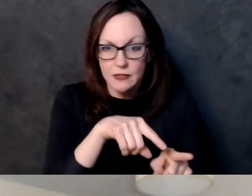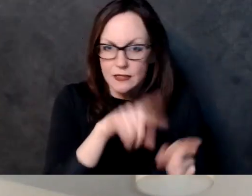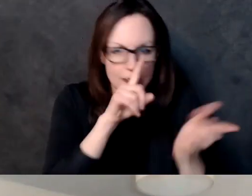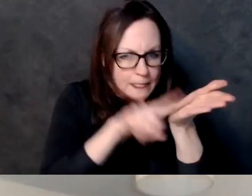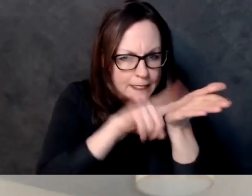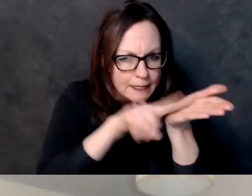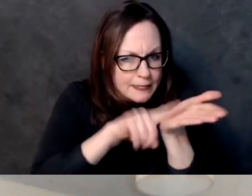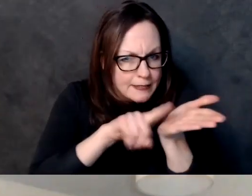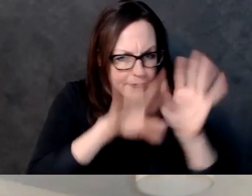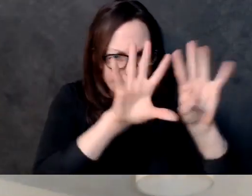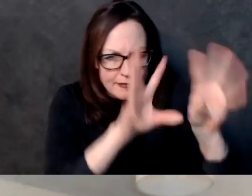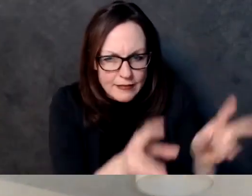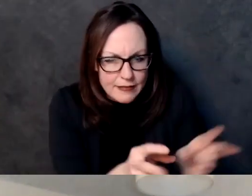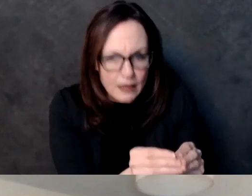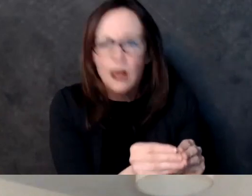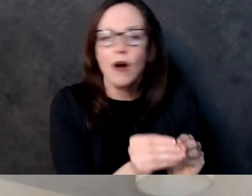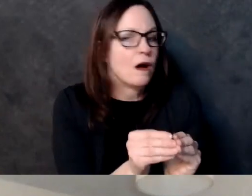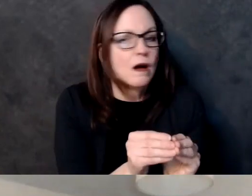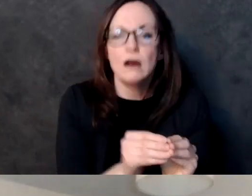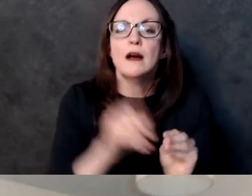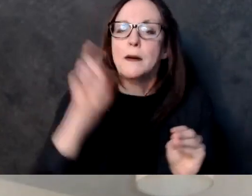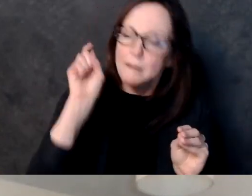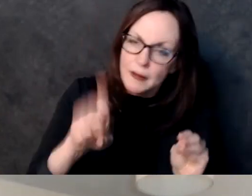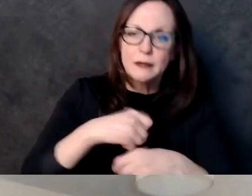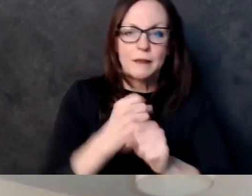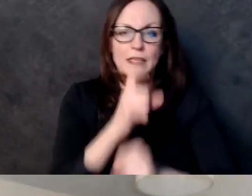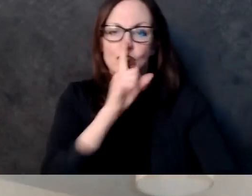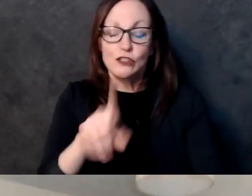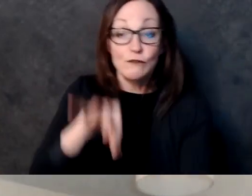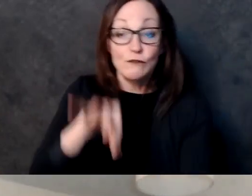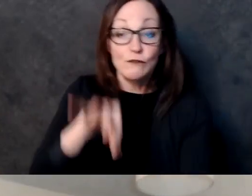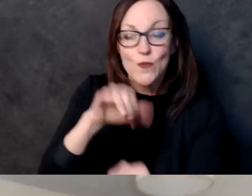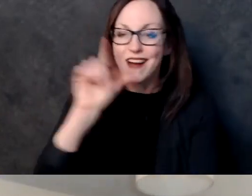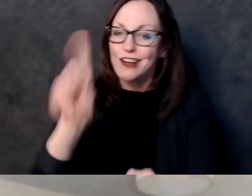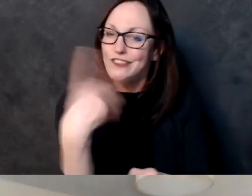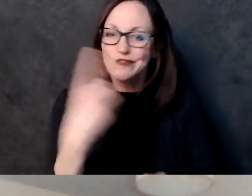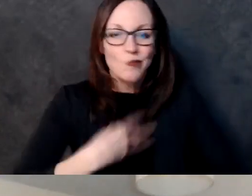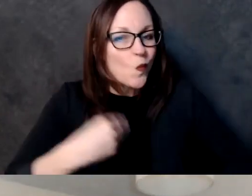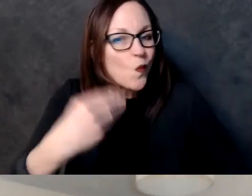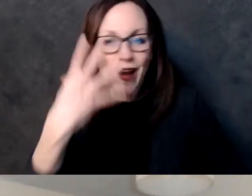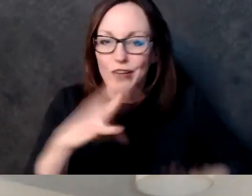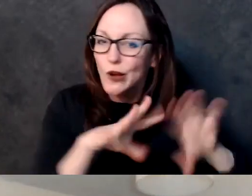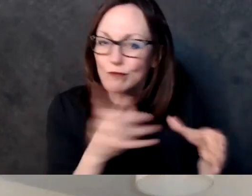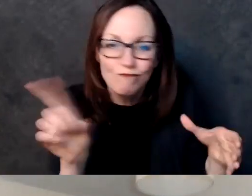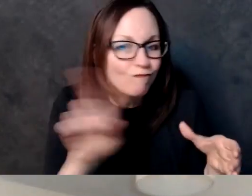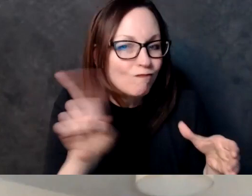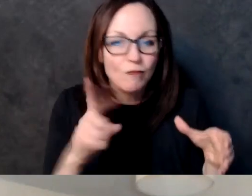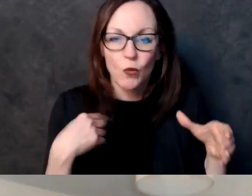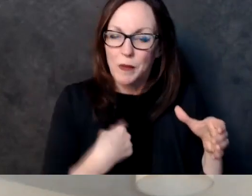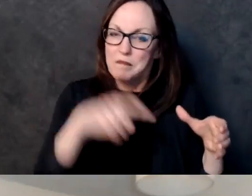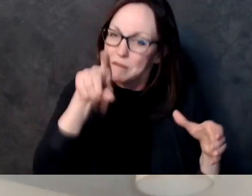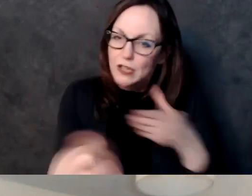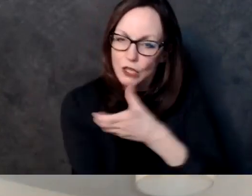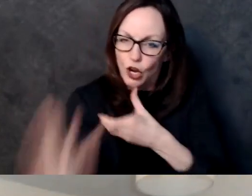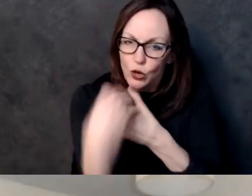be gerrymandered uh wisconsin deserves maps that are truly representatives of the community where uh voters are choosing their elected officials